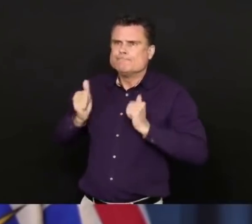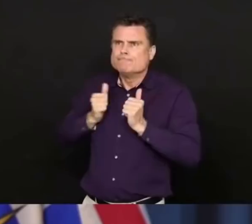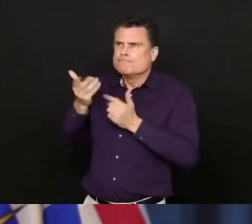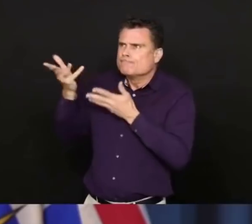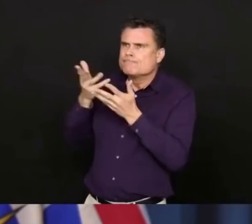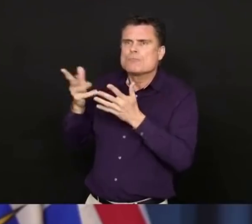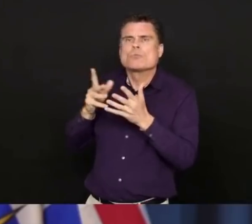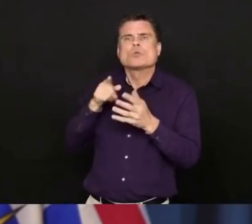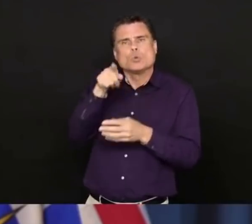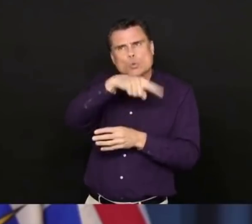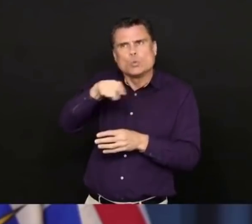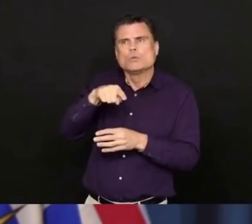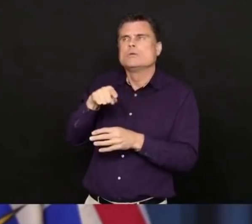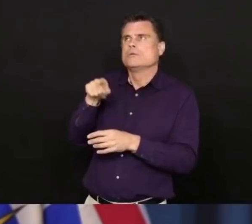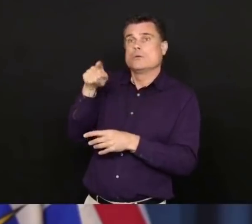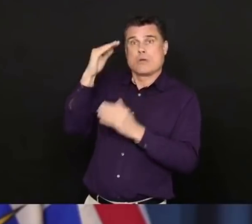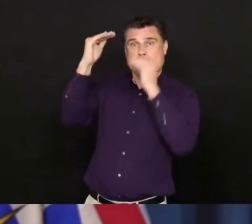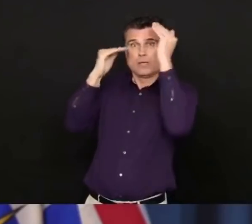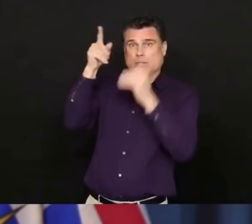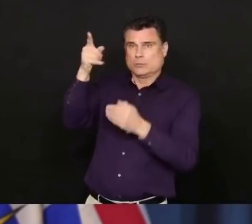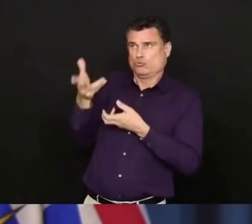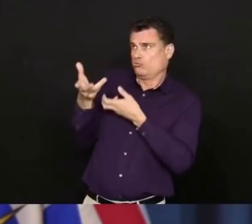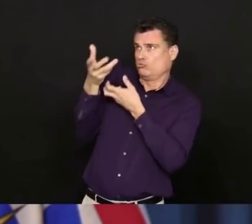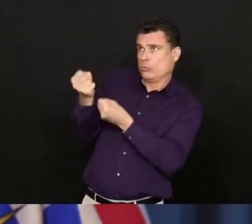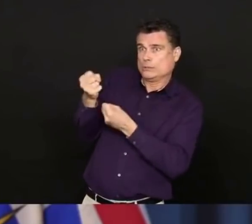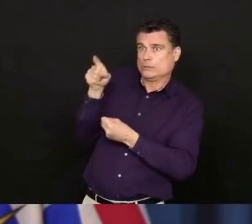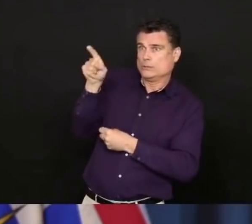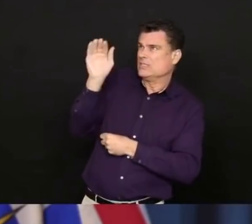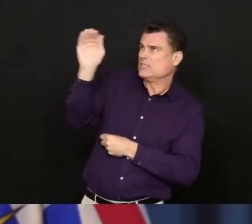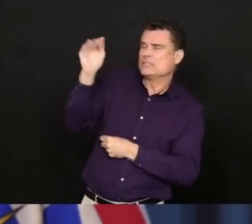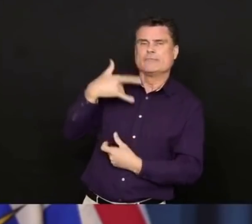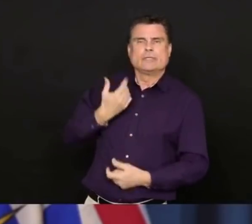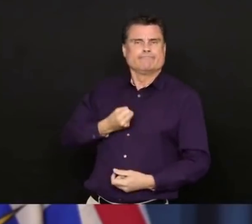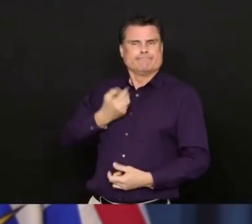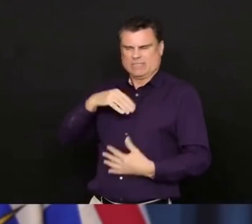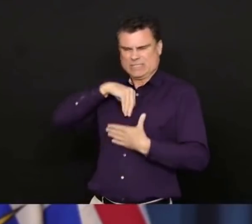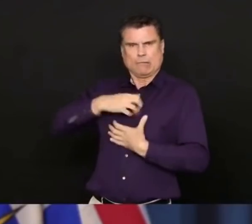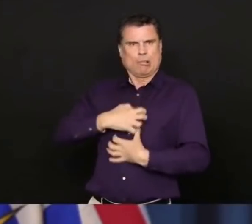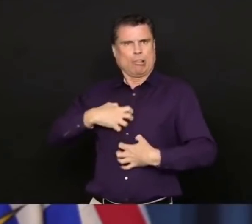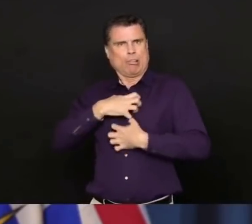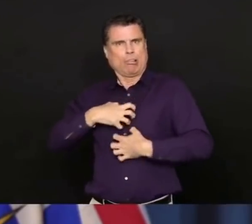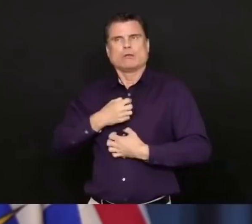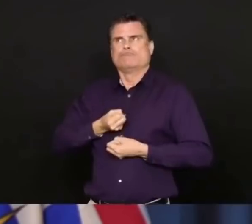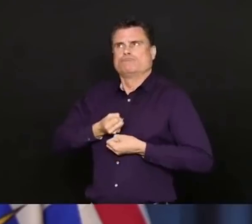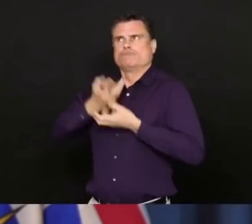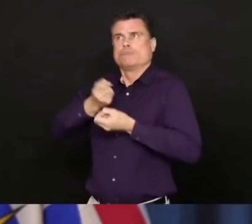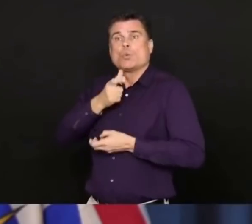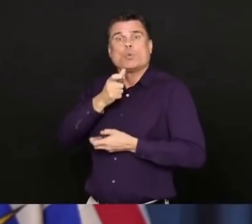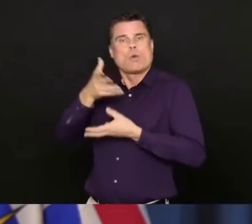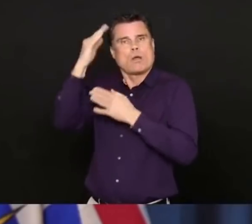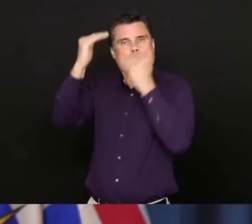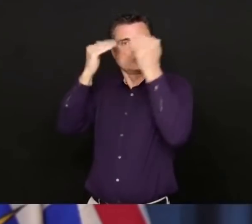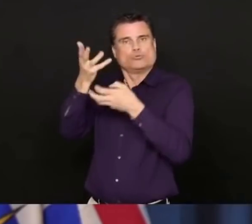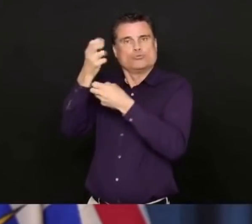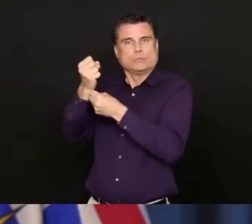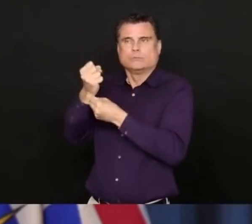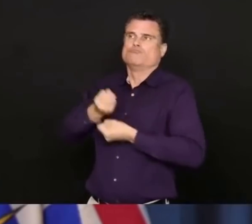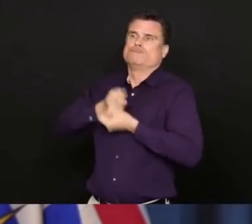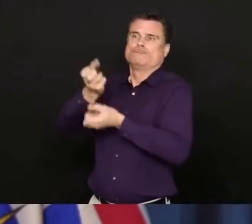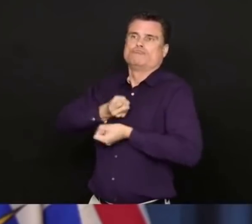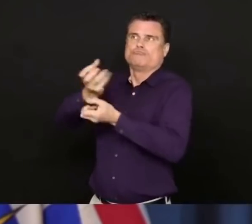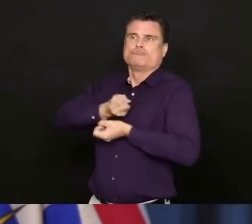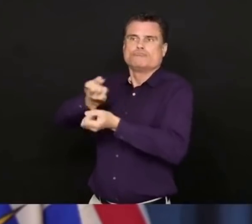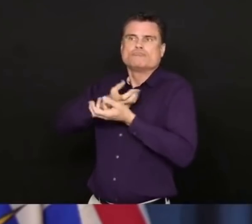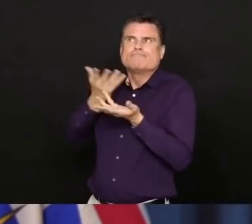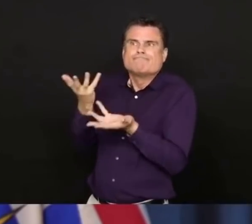trusted adults in your life. Don't be afraid to talk to them about what's going on, about your anxiety, about your concerns. And